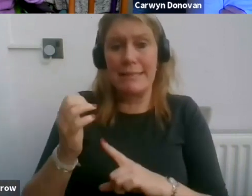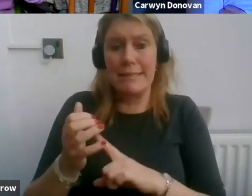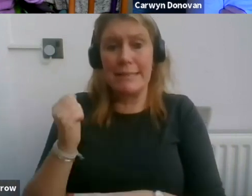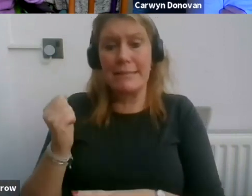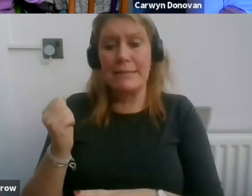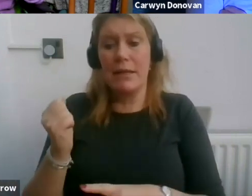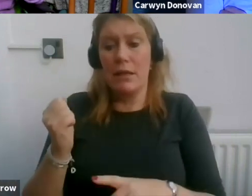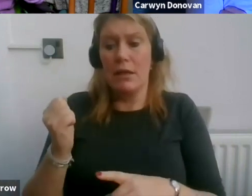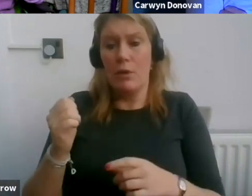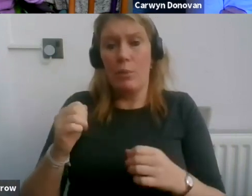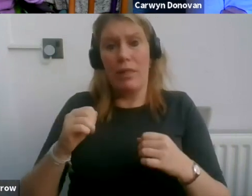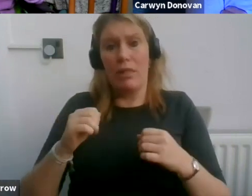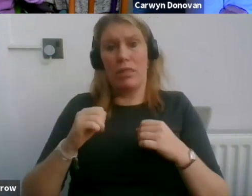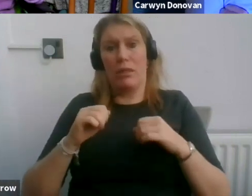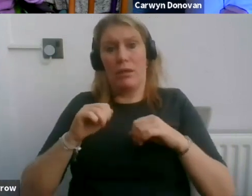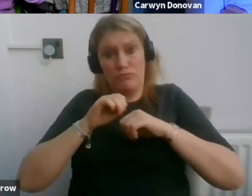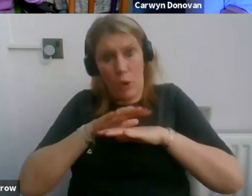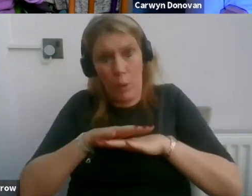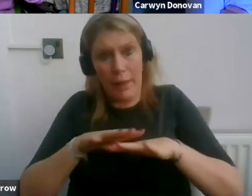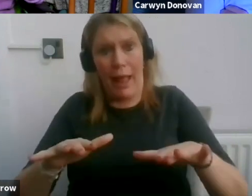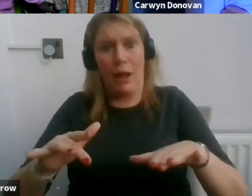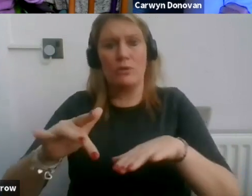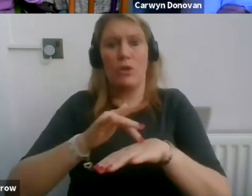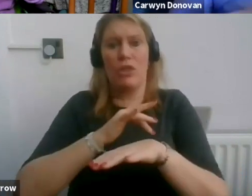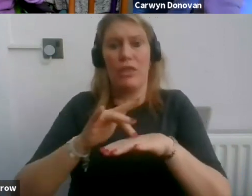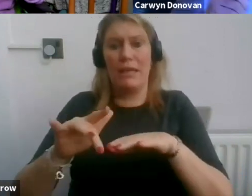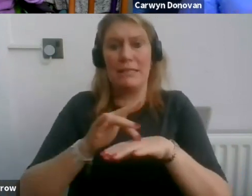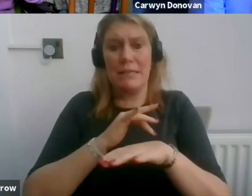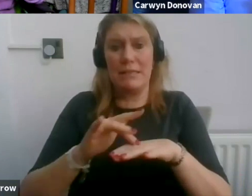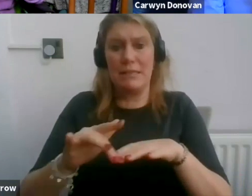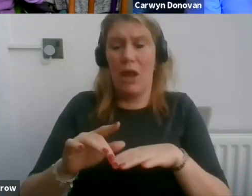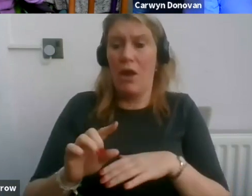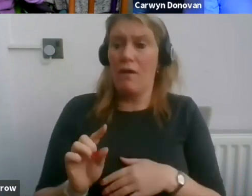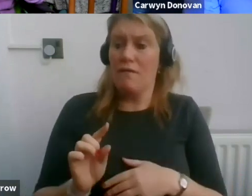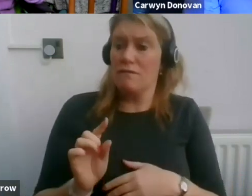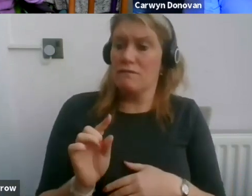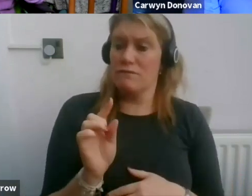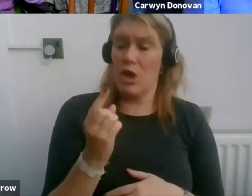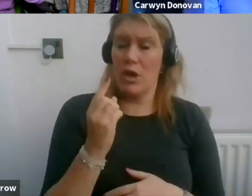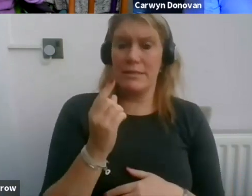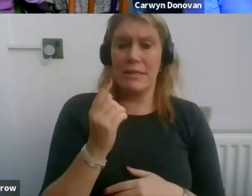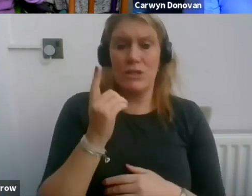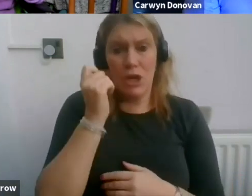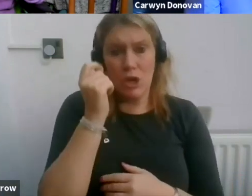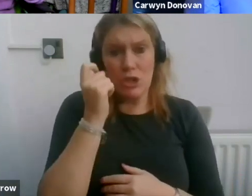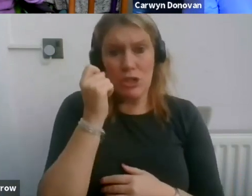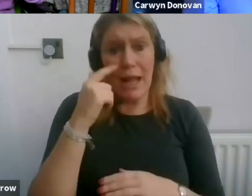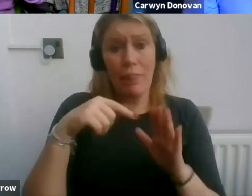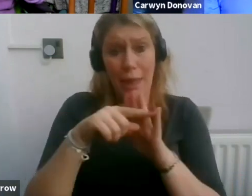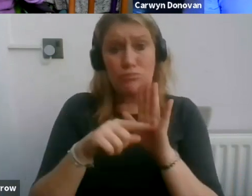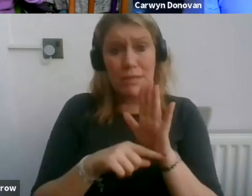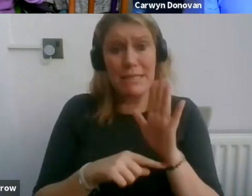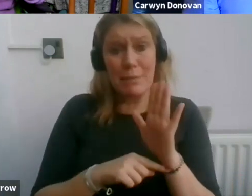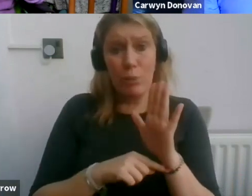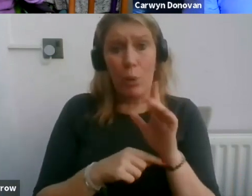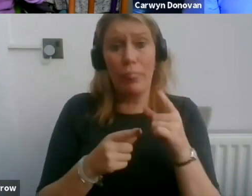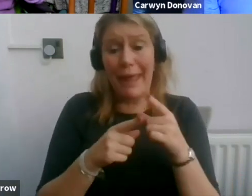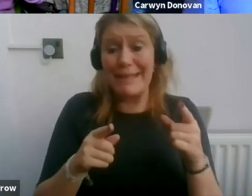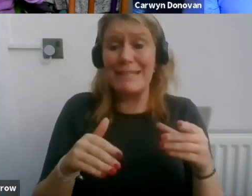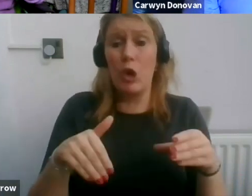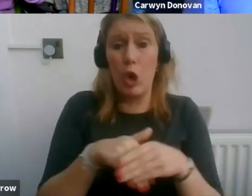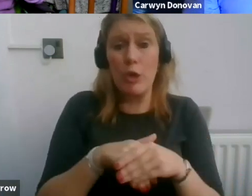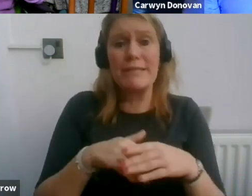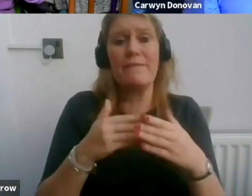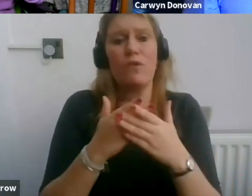that out with theatres to firstly to understand that principle, Jew, and secondly